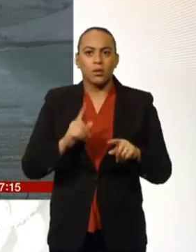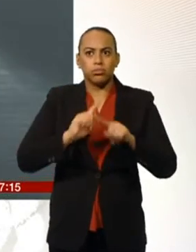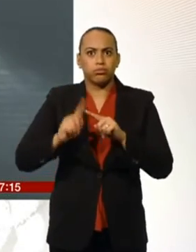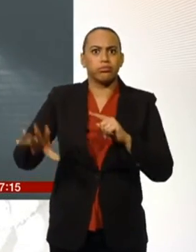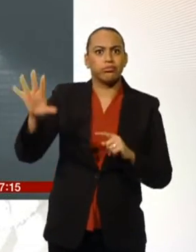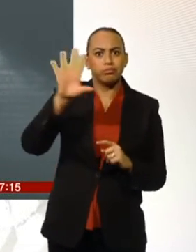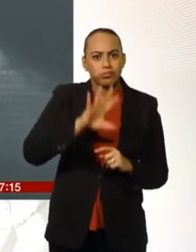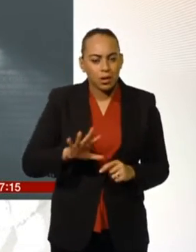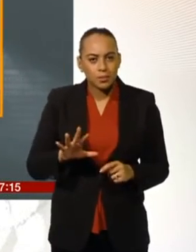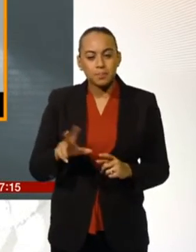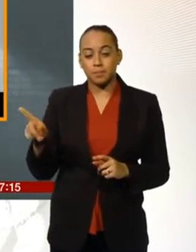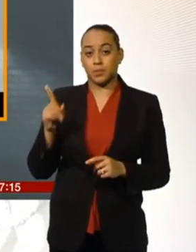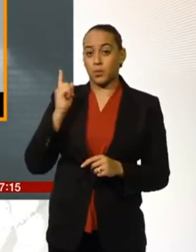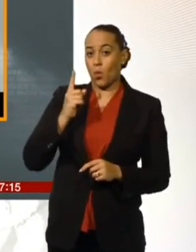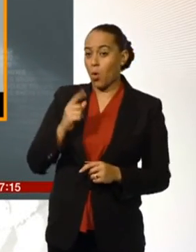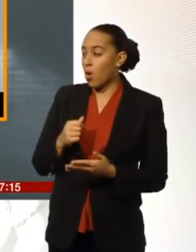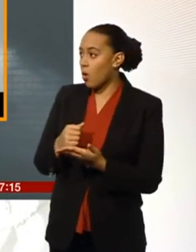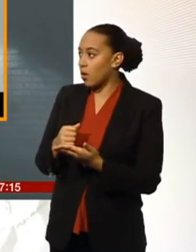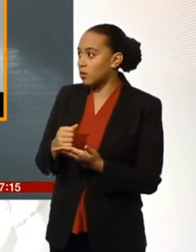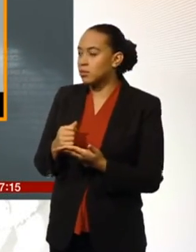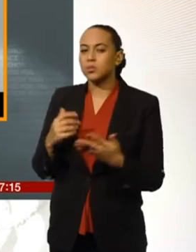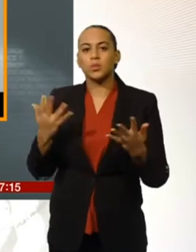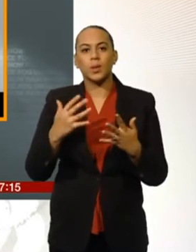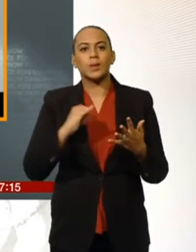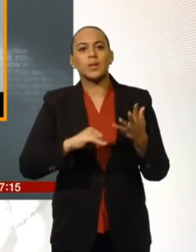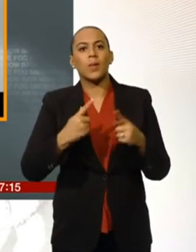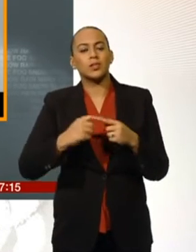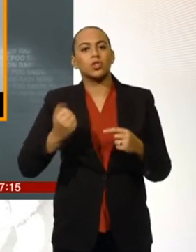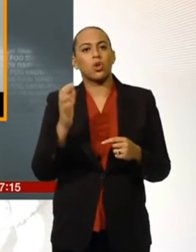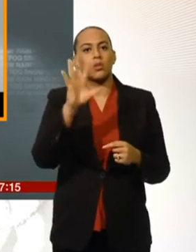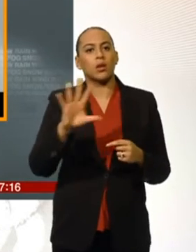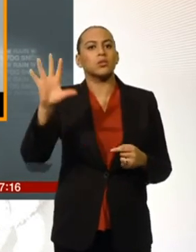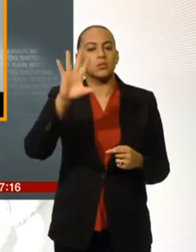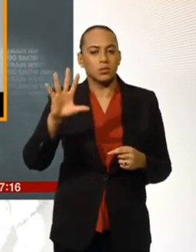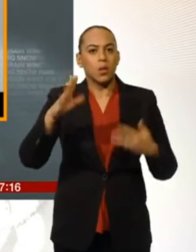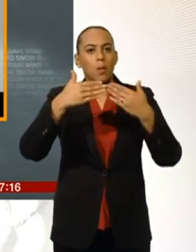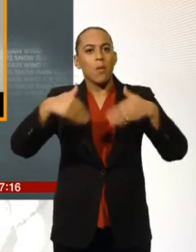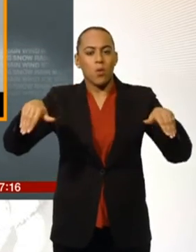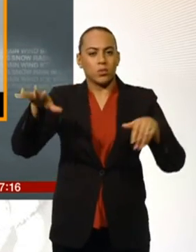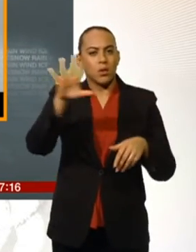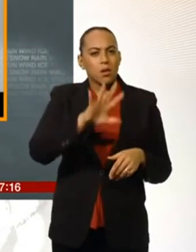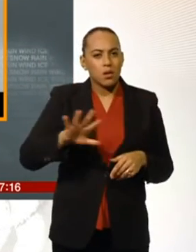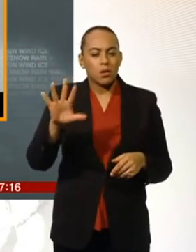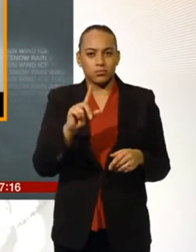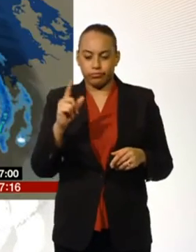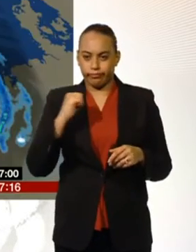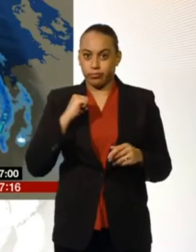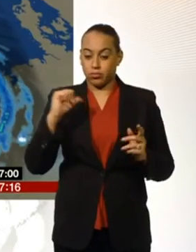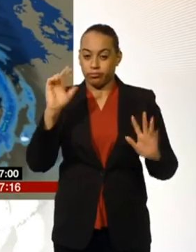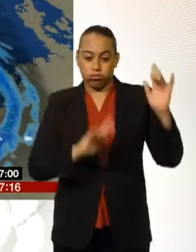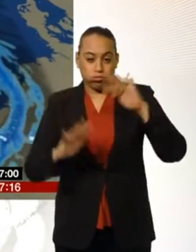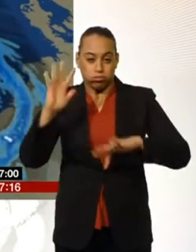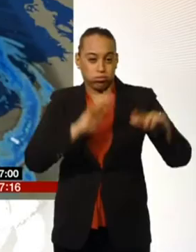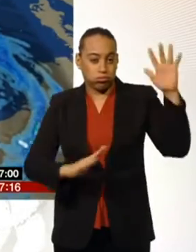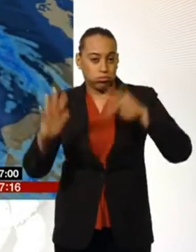morning. We've got a Met Office Amber warning in force across the southeast. It's gotten around the borders in particular. So we'll like to see the heaviest snow in the next few hours.